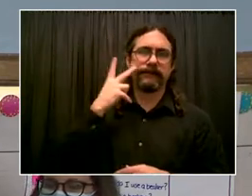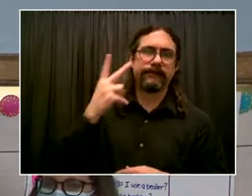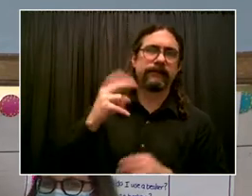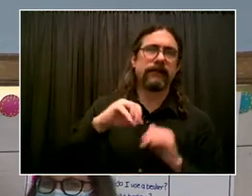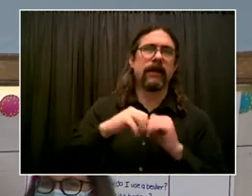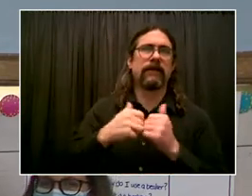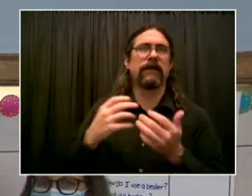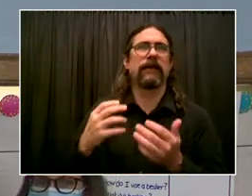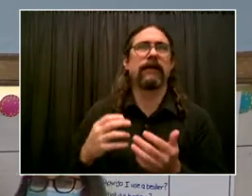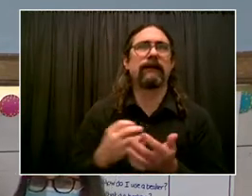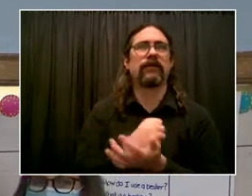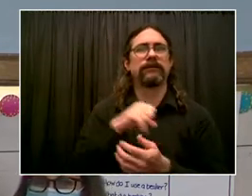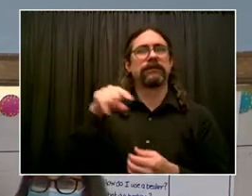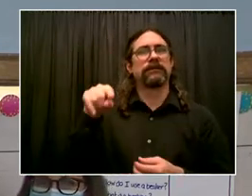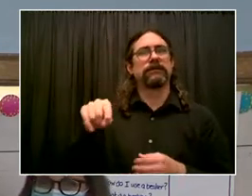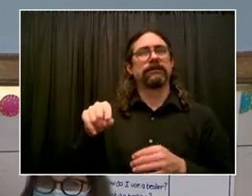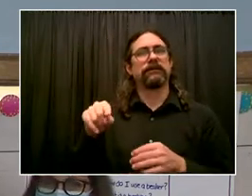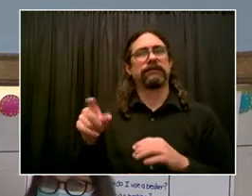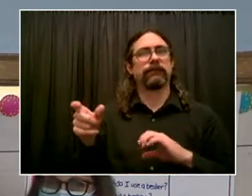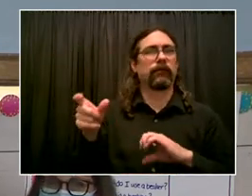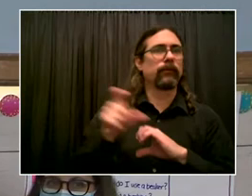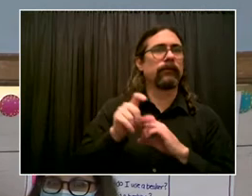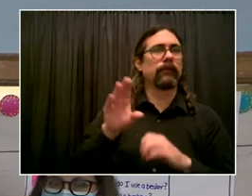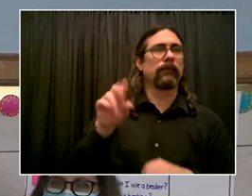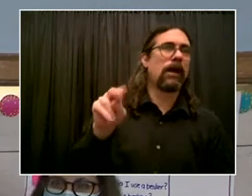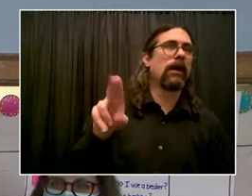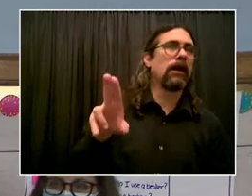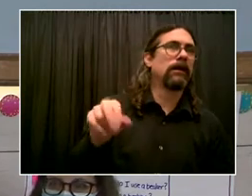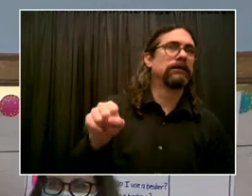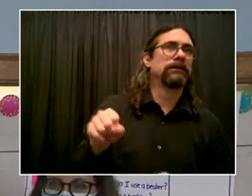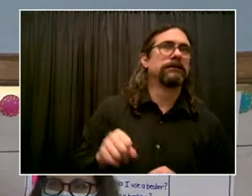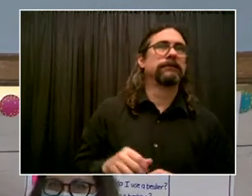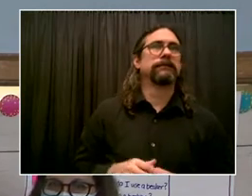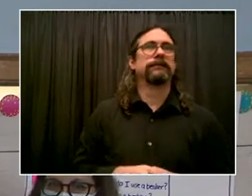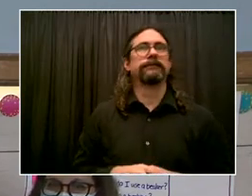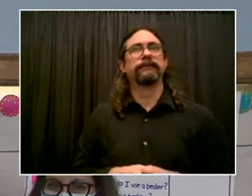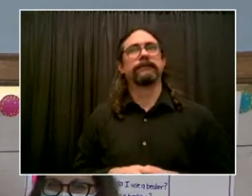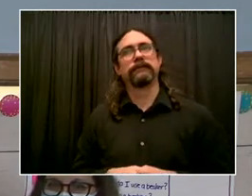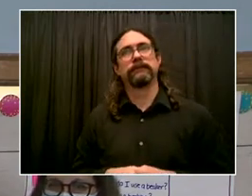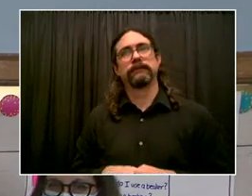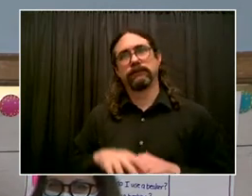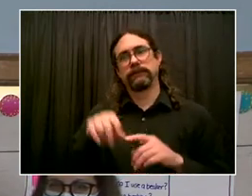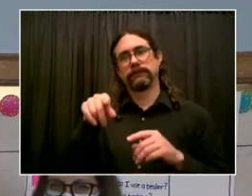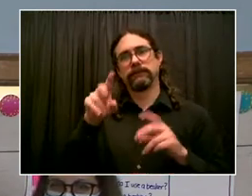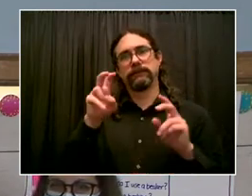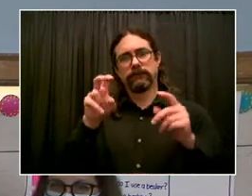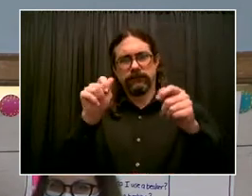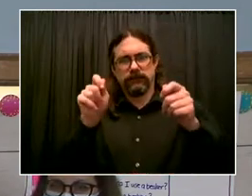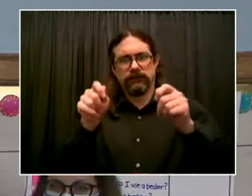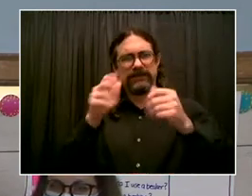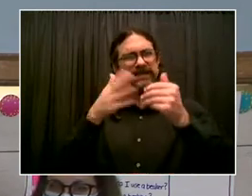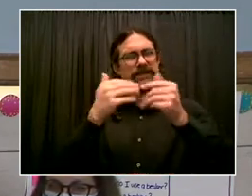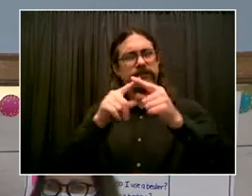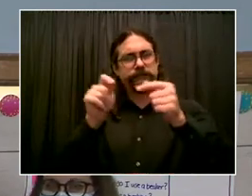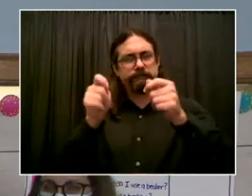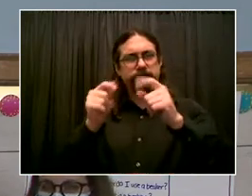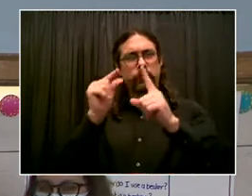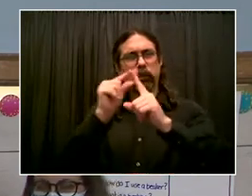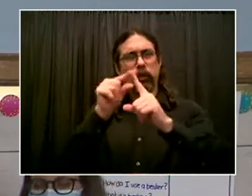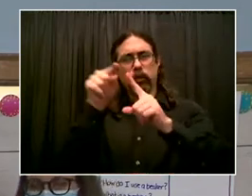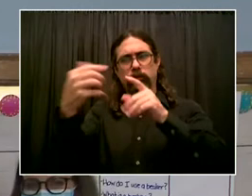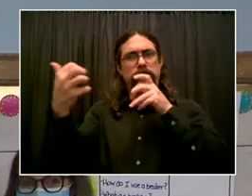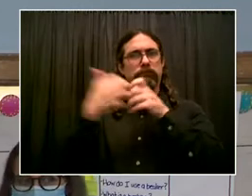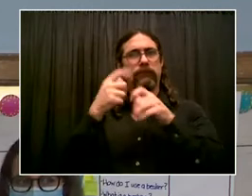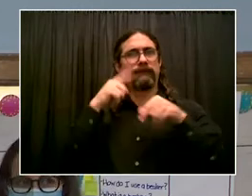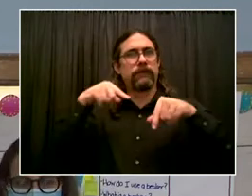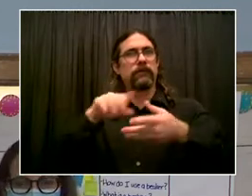vaccination stations coming directly to our schools, I mean, you can literally do it at a drop off or a pickup of your child. You're already going to